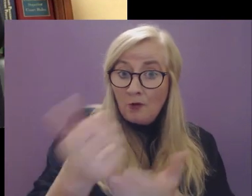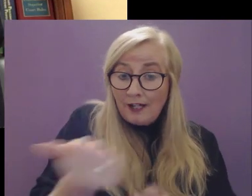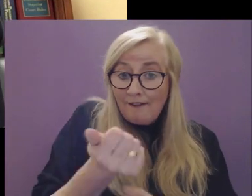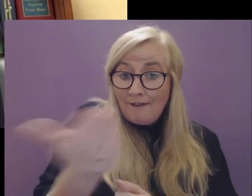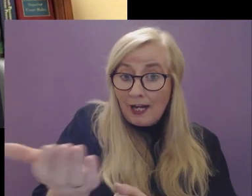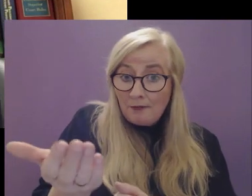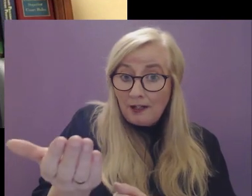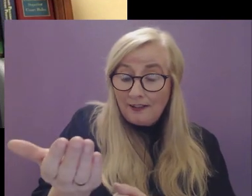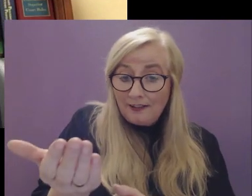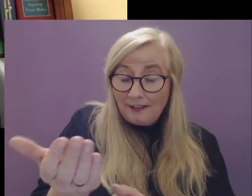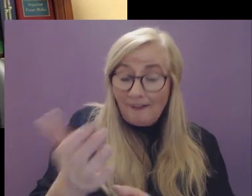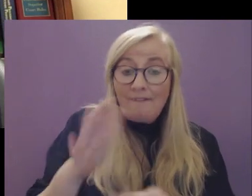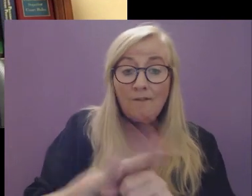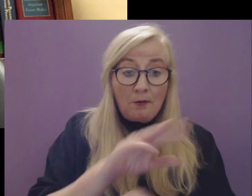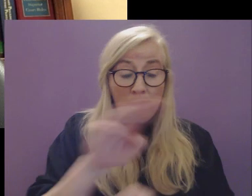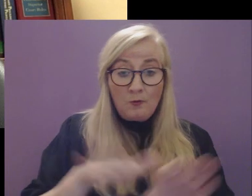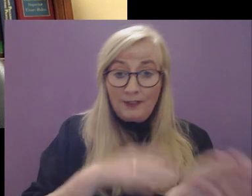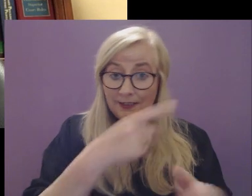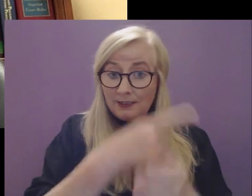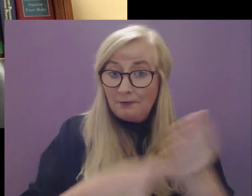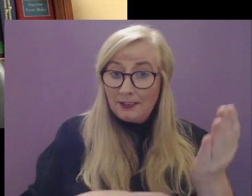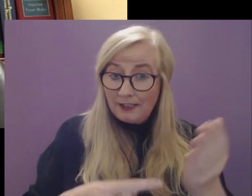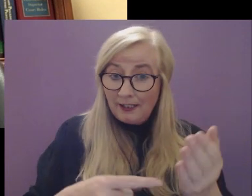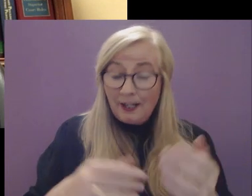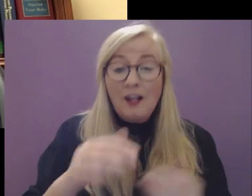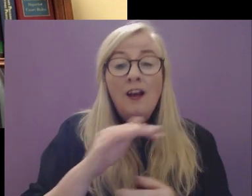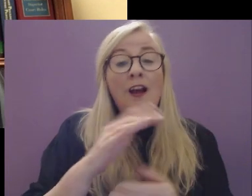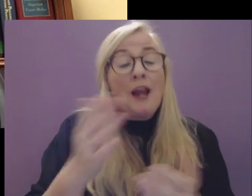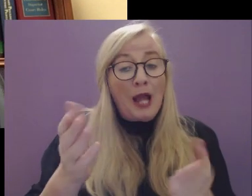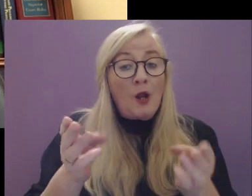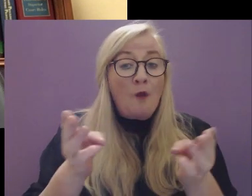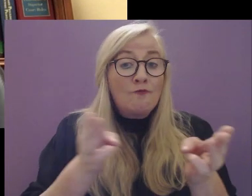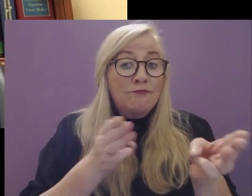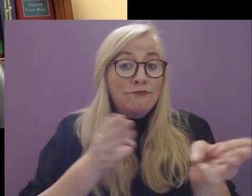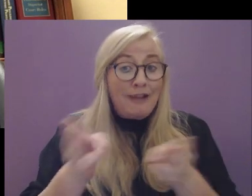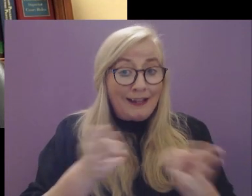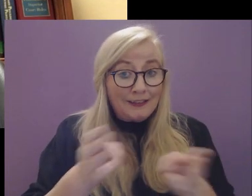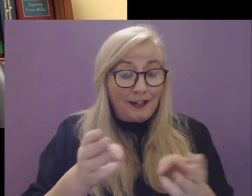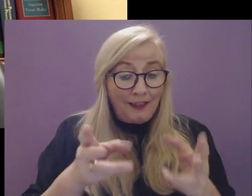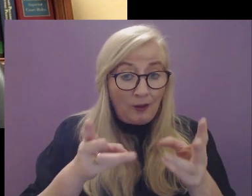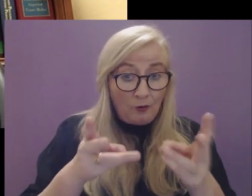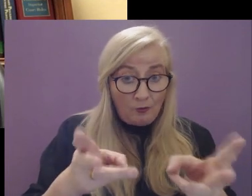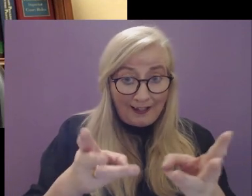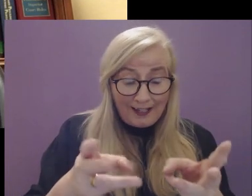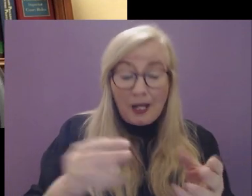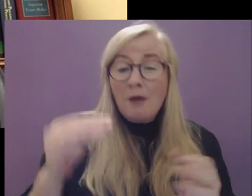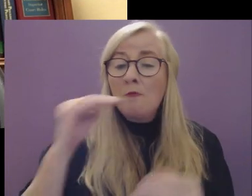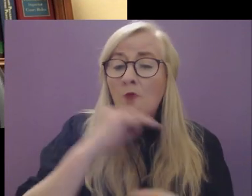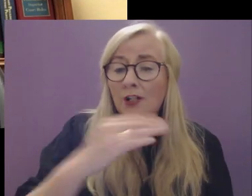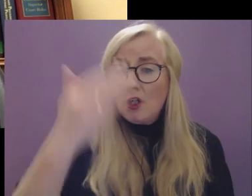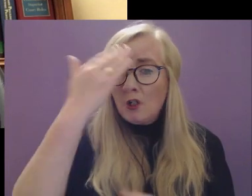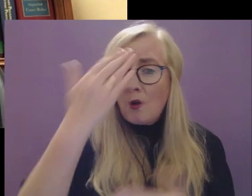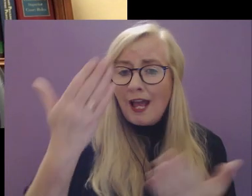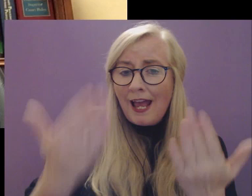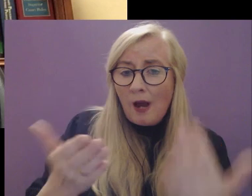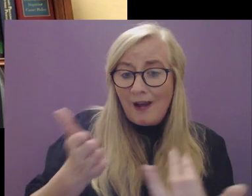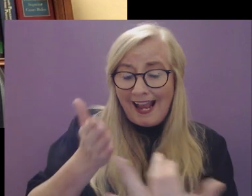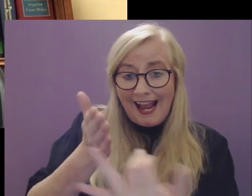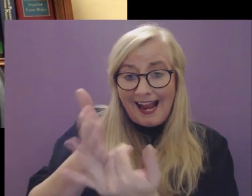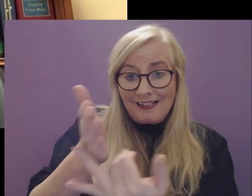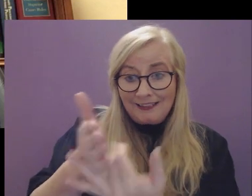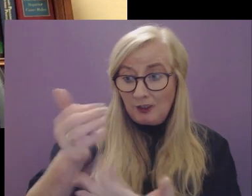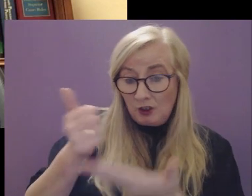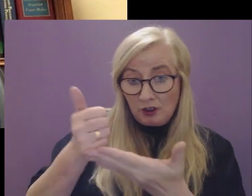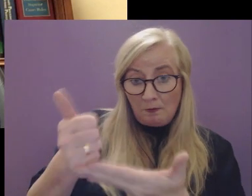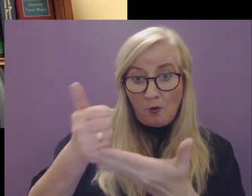to accommodate people with disabilities. From a very practical standpoint, it is important to know how to access